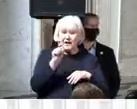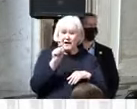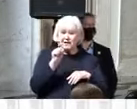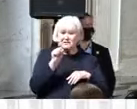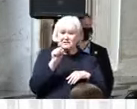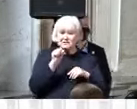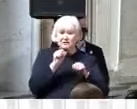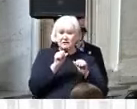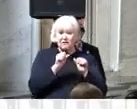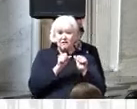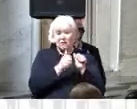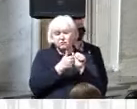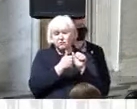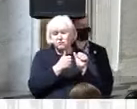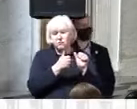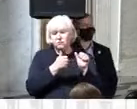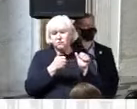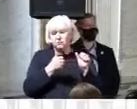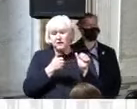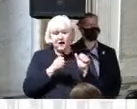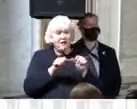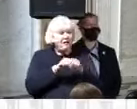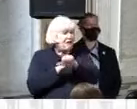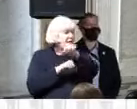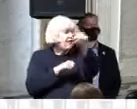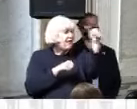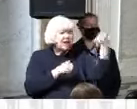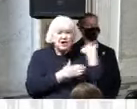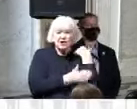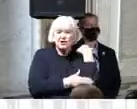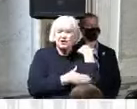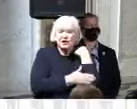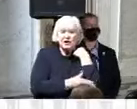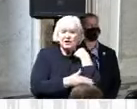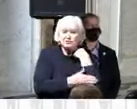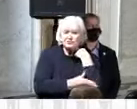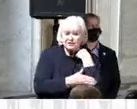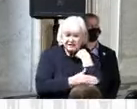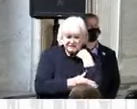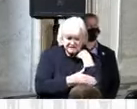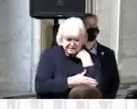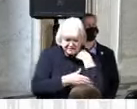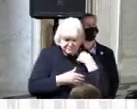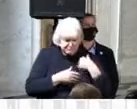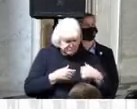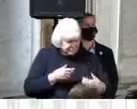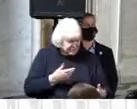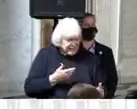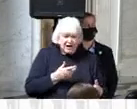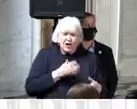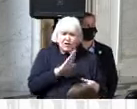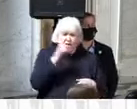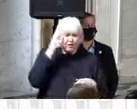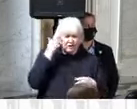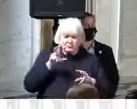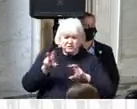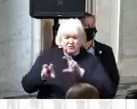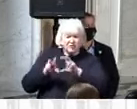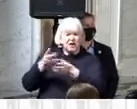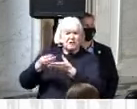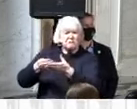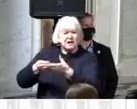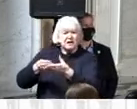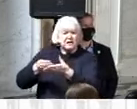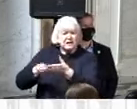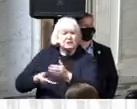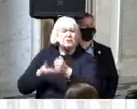on a global scale on this issue of investment in child care in